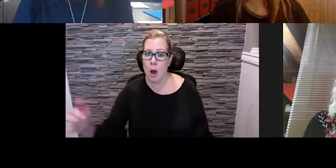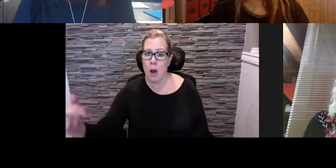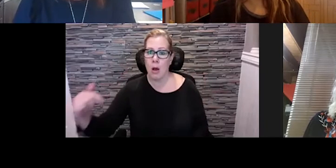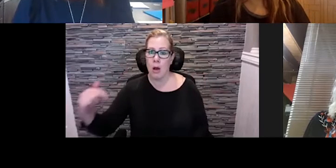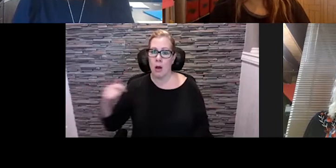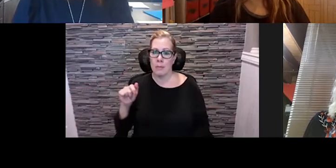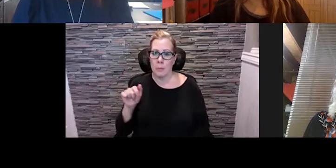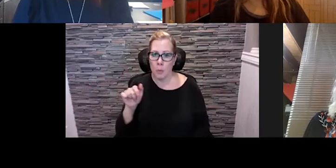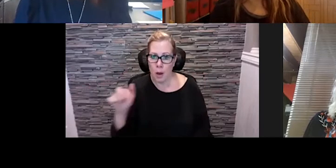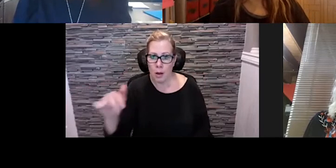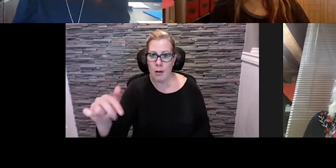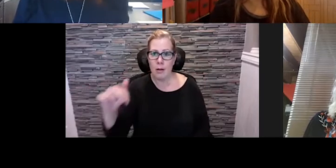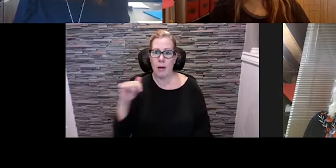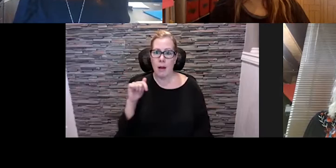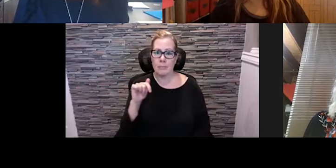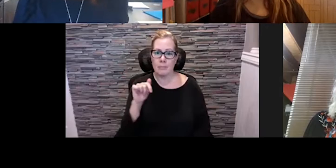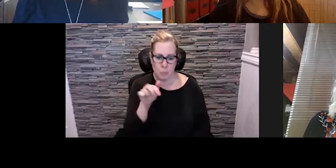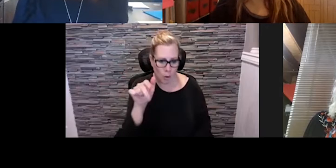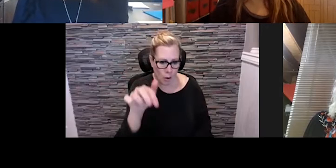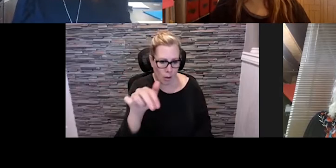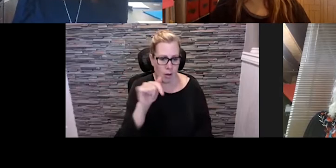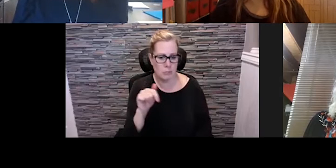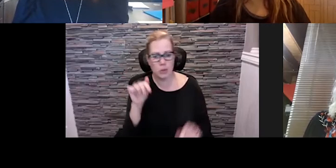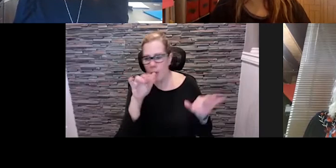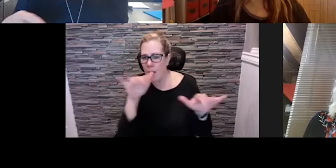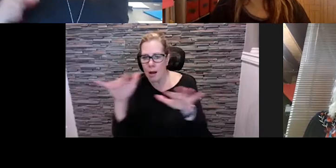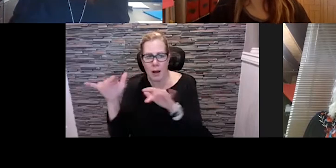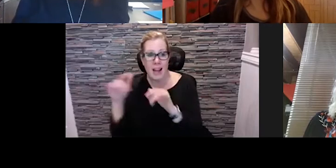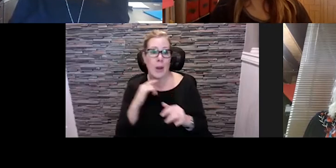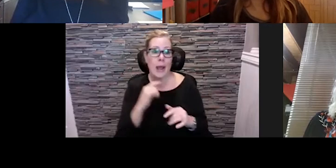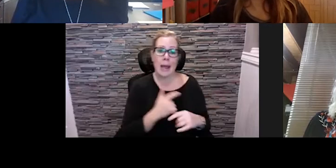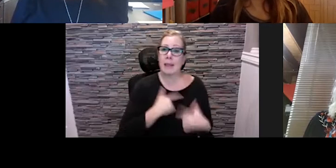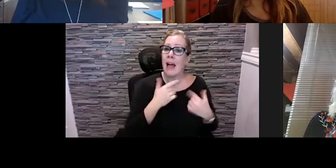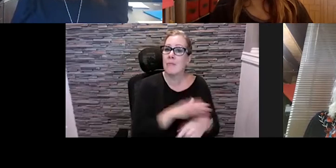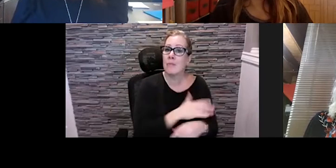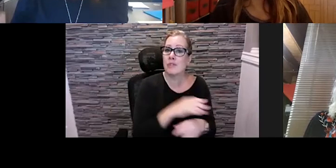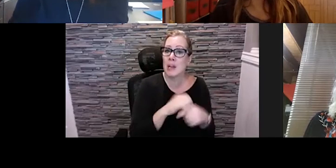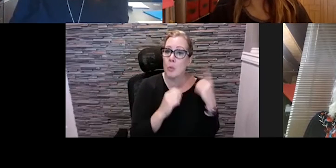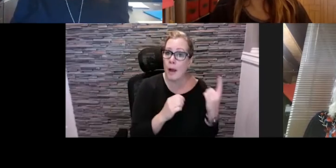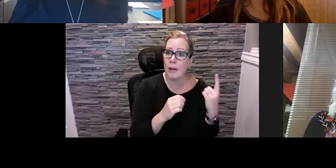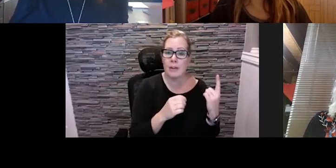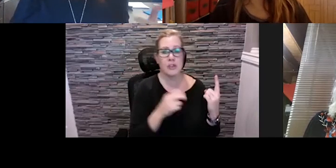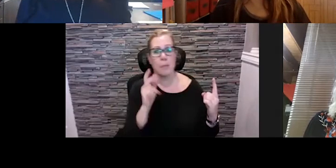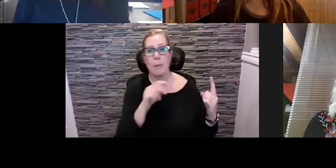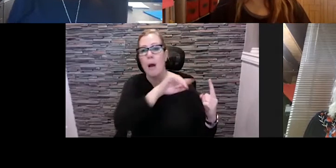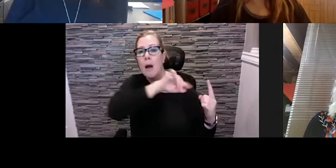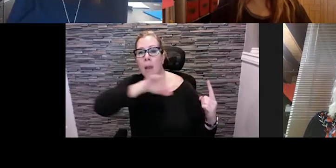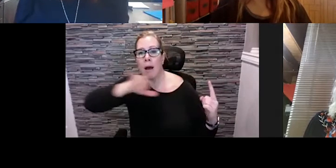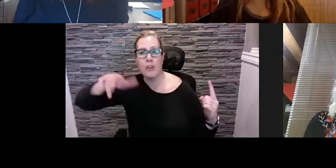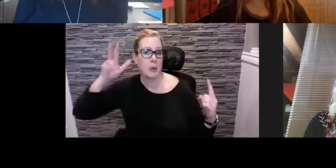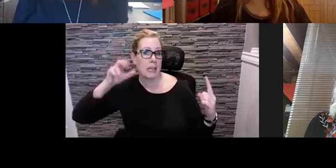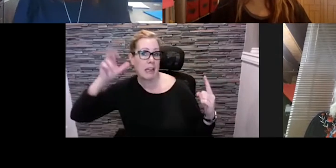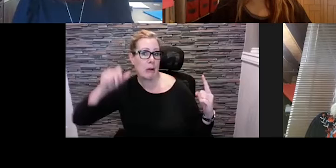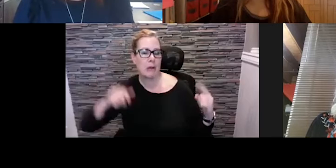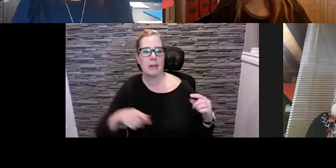to be able to have their experience and we had live music in one which was filtered into the rest or we some nights we had the live music